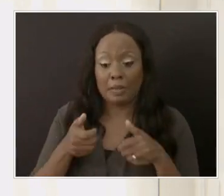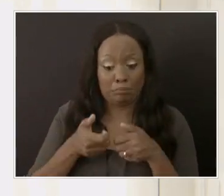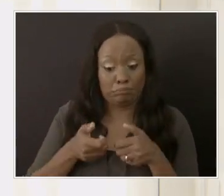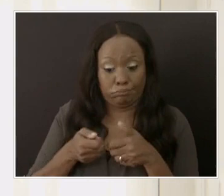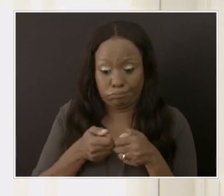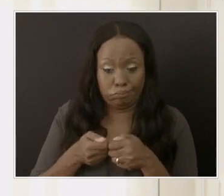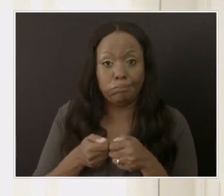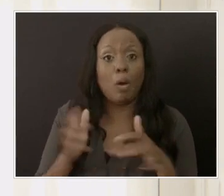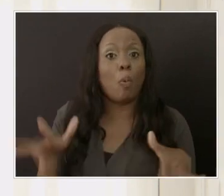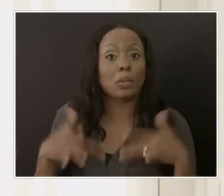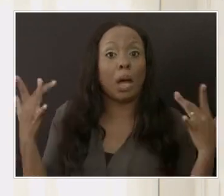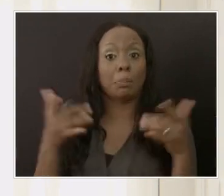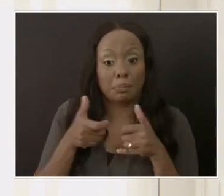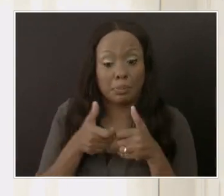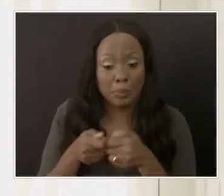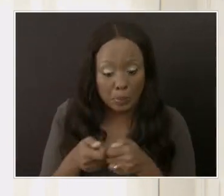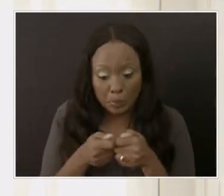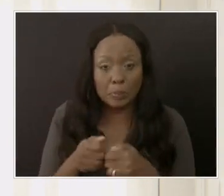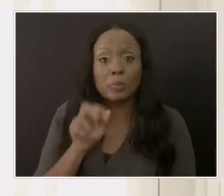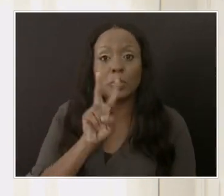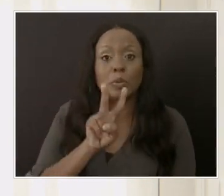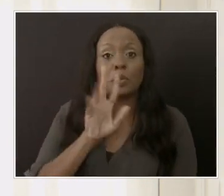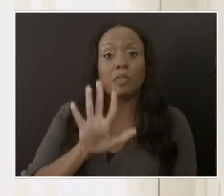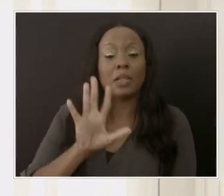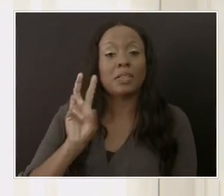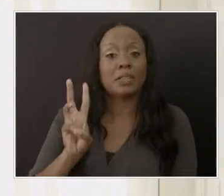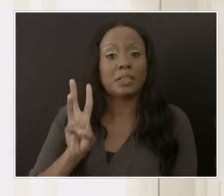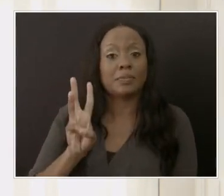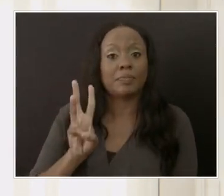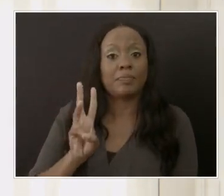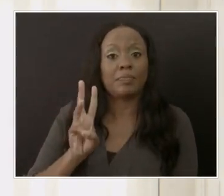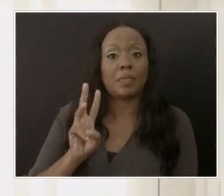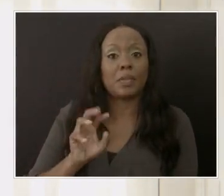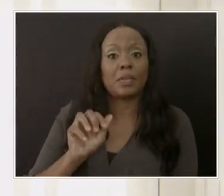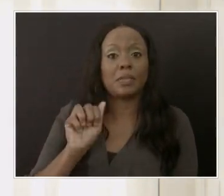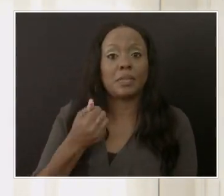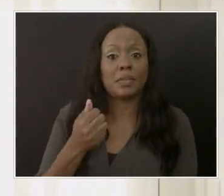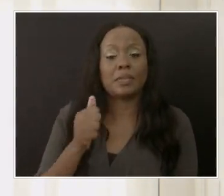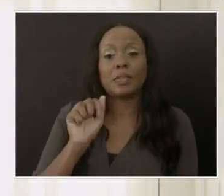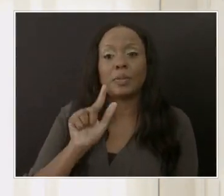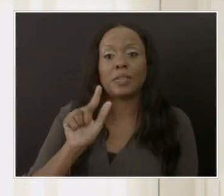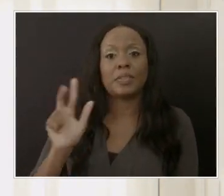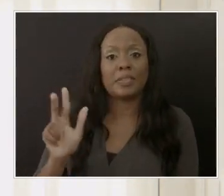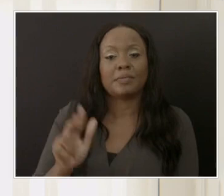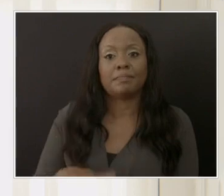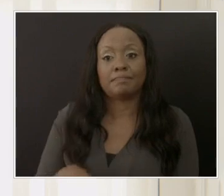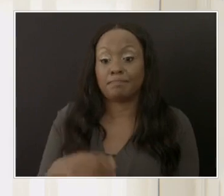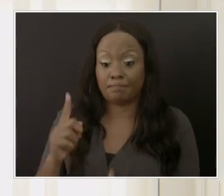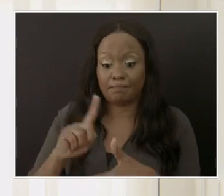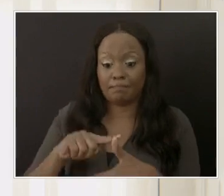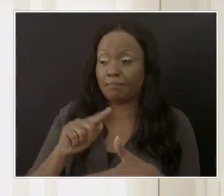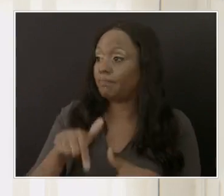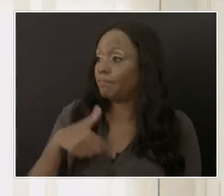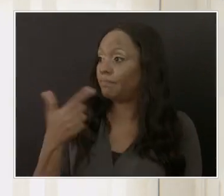via WhatsApp at 2-5-6-10-23. Dr. George.